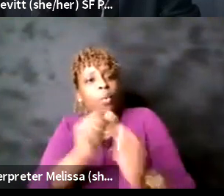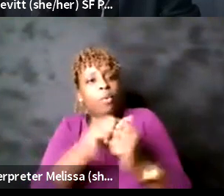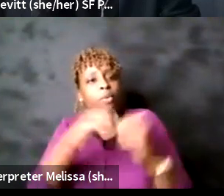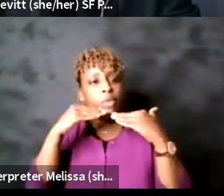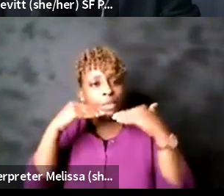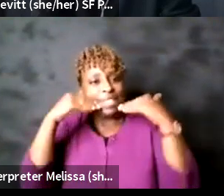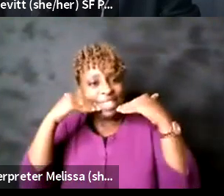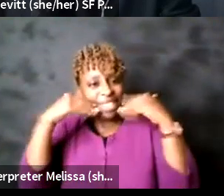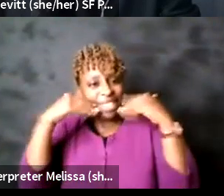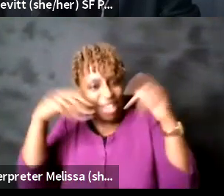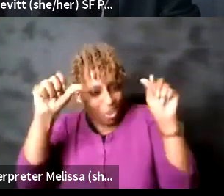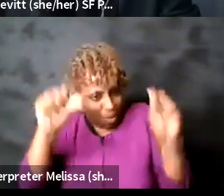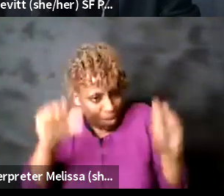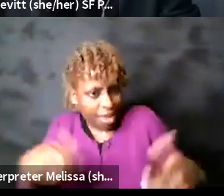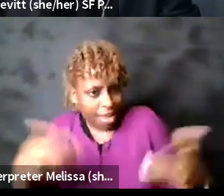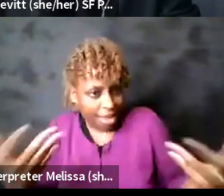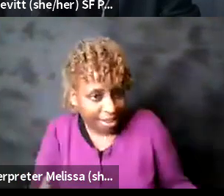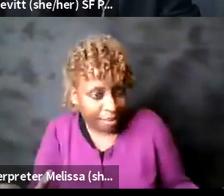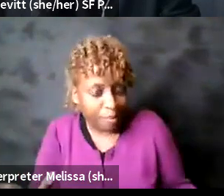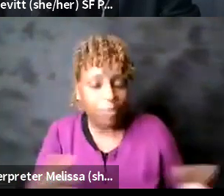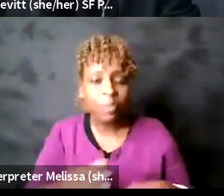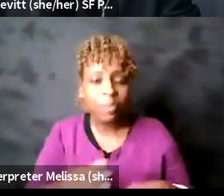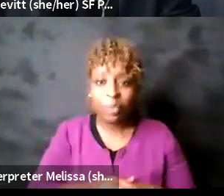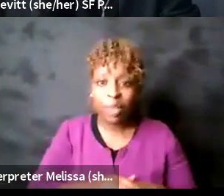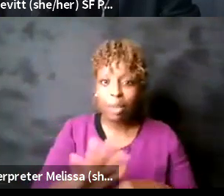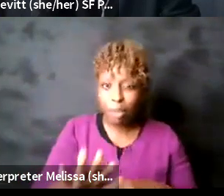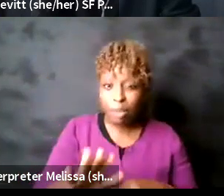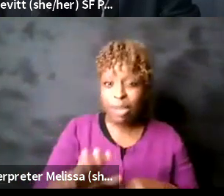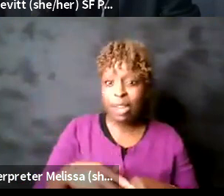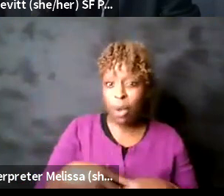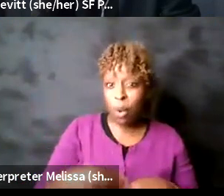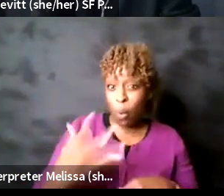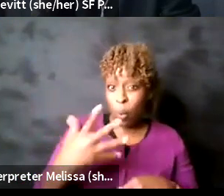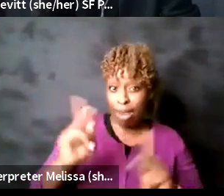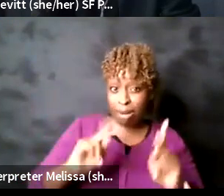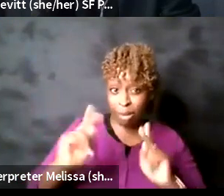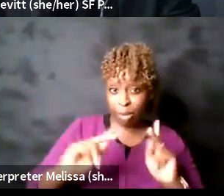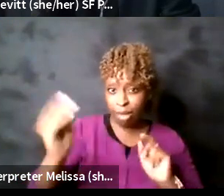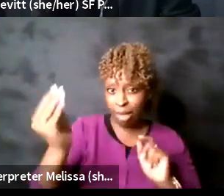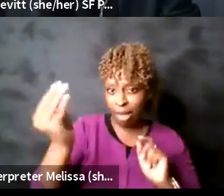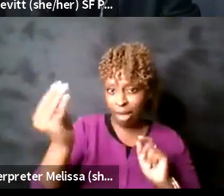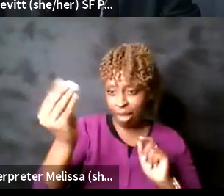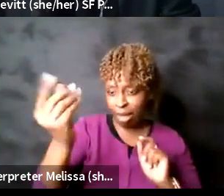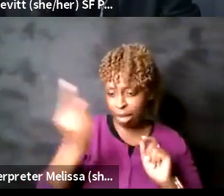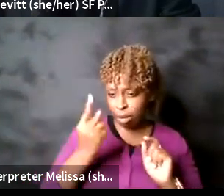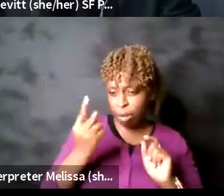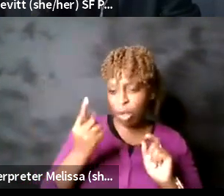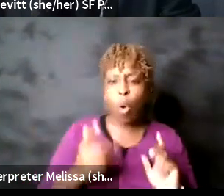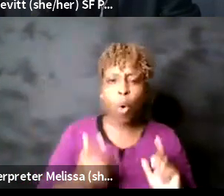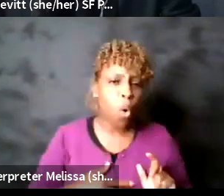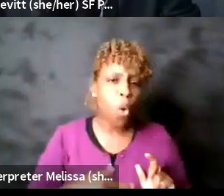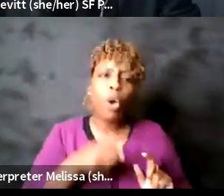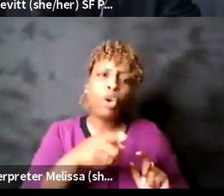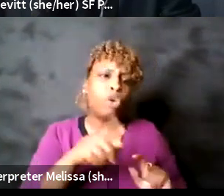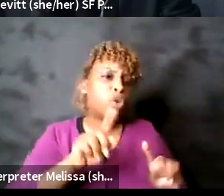get the patron lean over um from white patrons who are like but you're not you're not like the people being difficult so you can help me